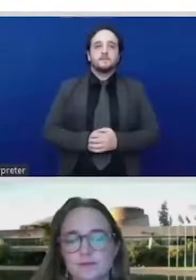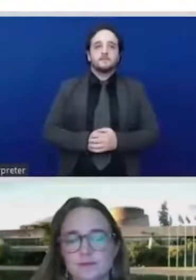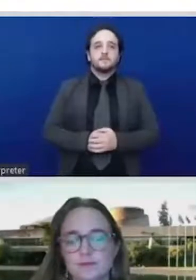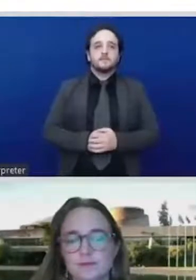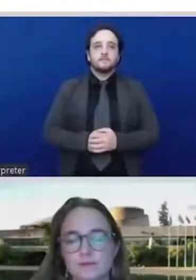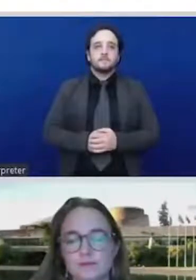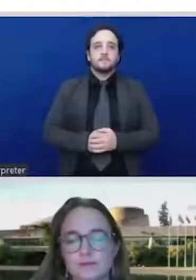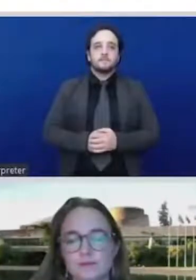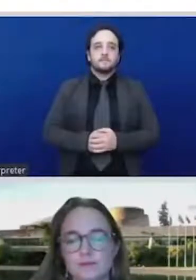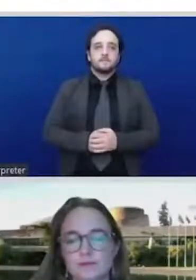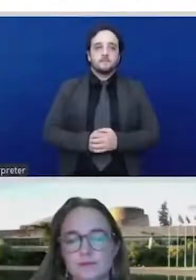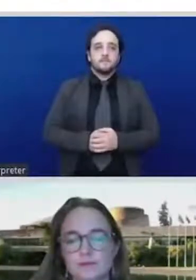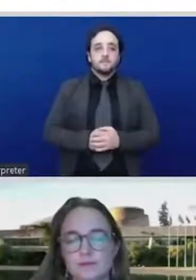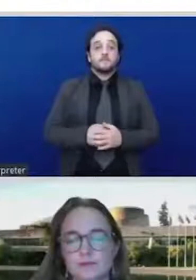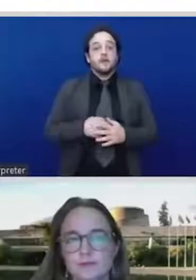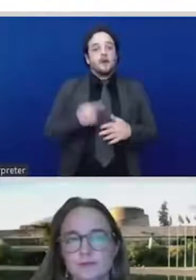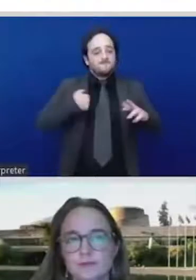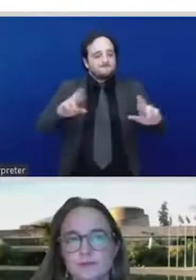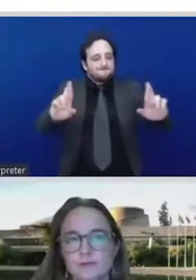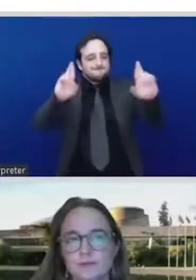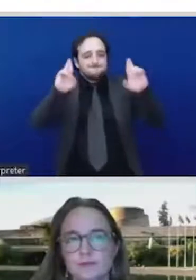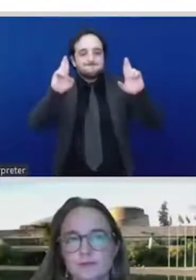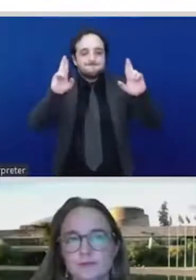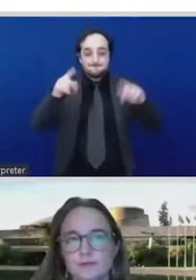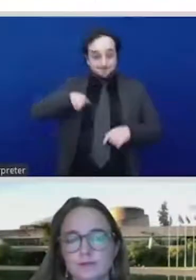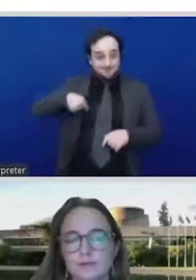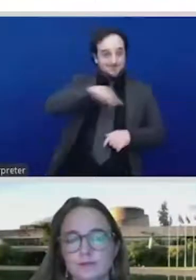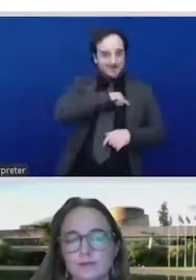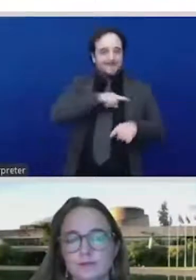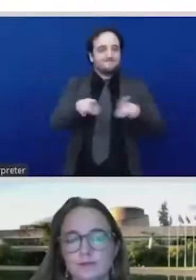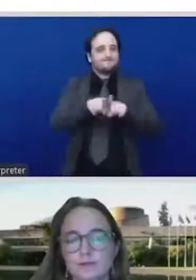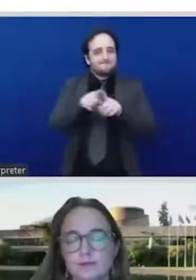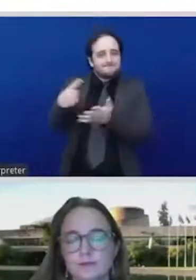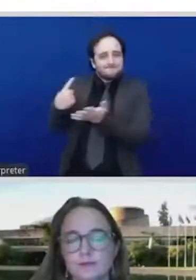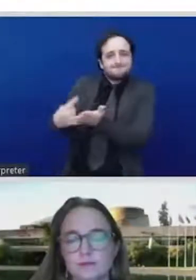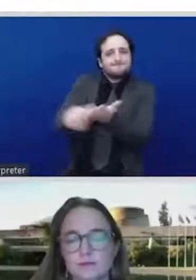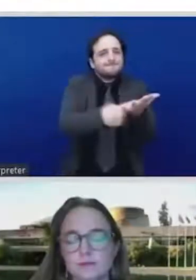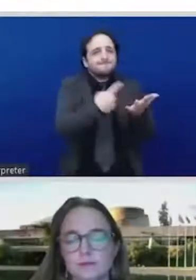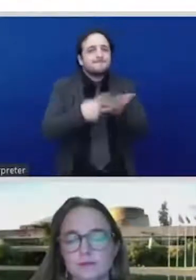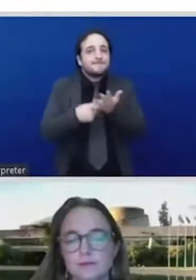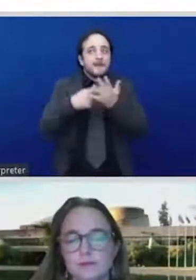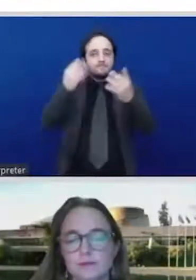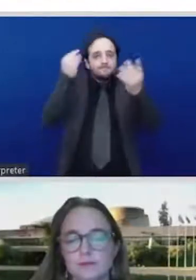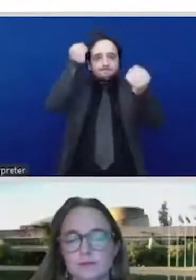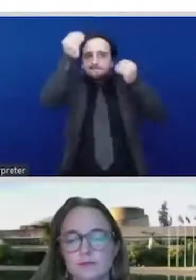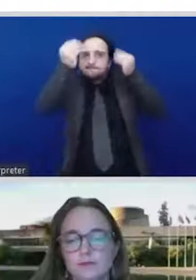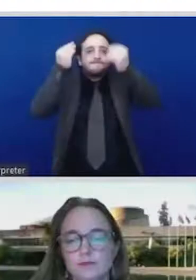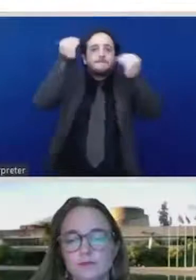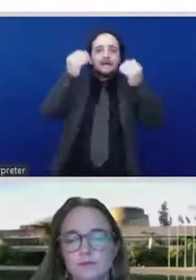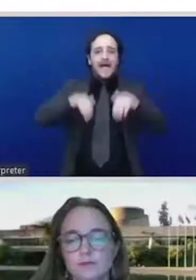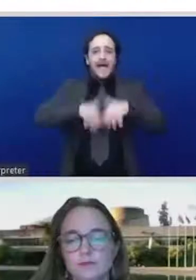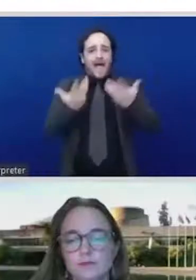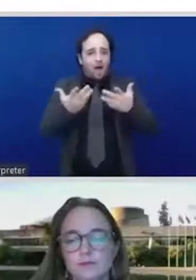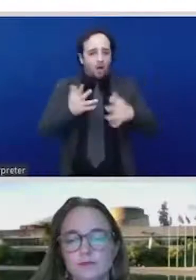movements, but also from the experiences in some debates, I think that we need to keep